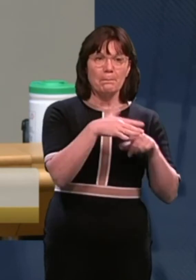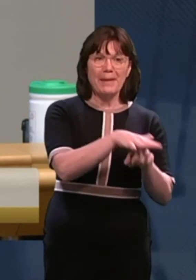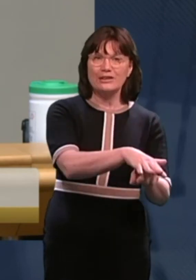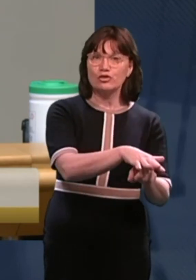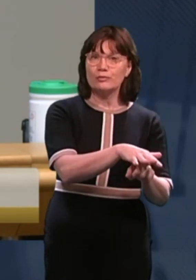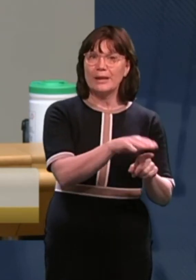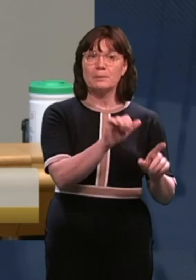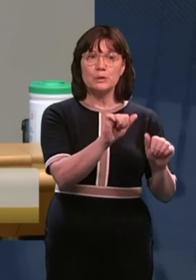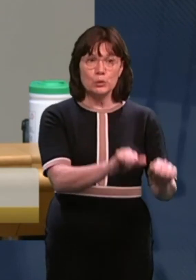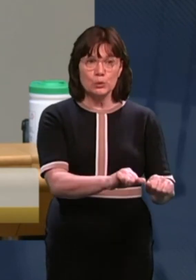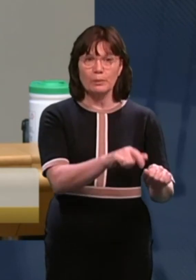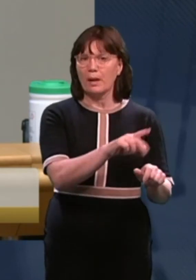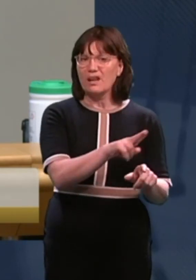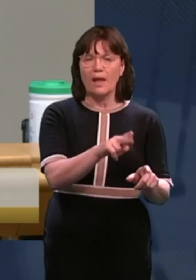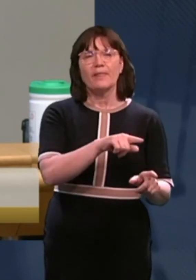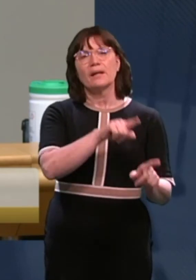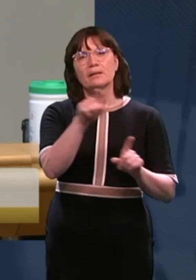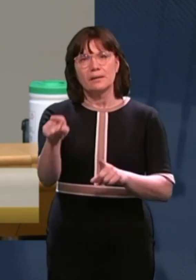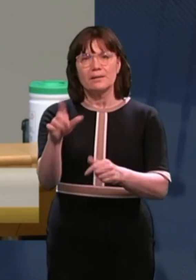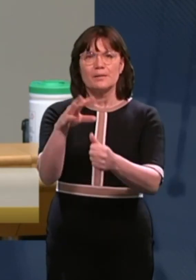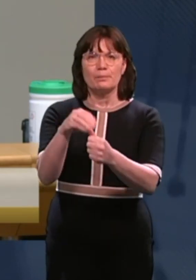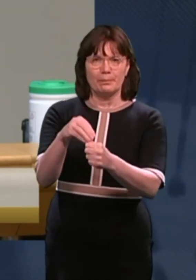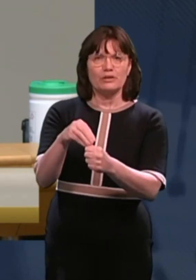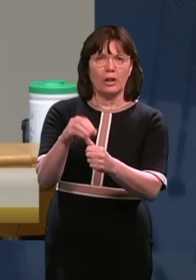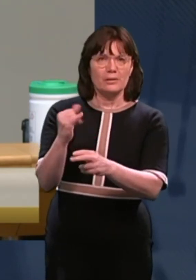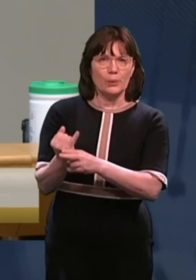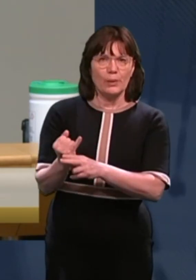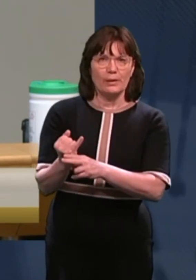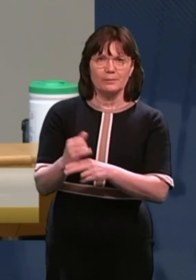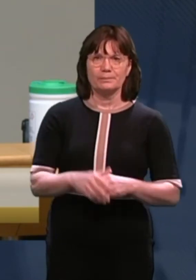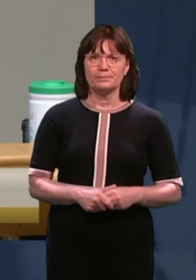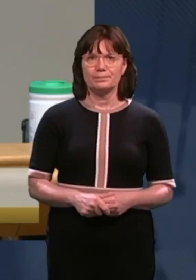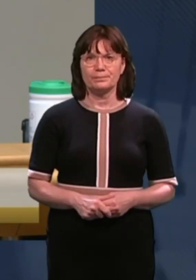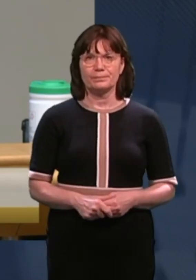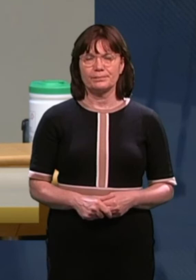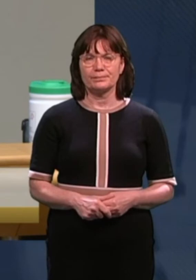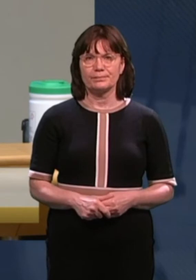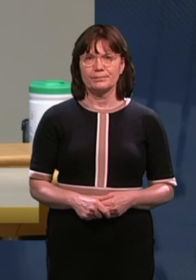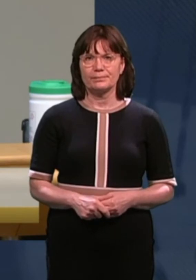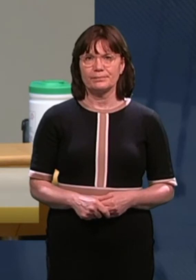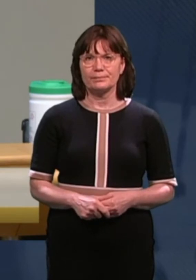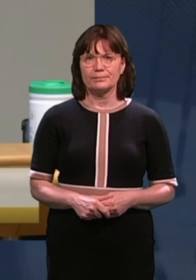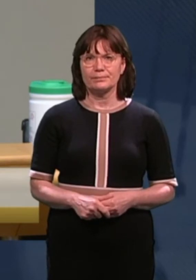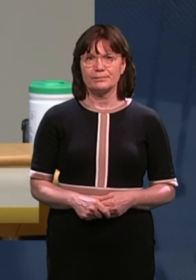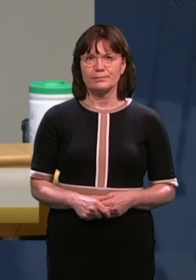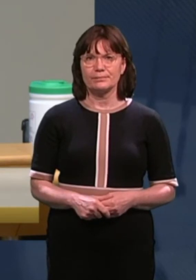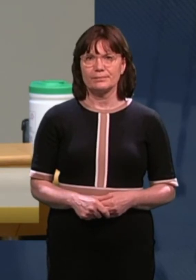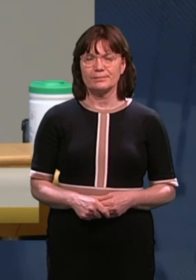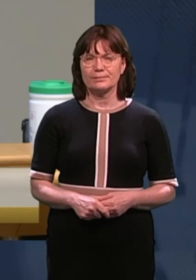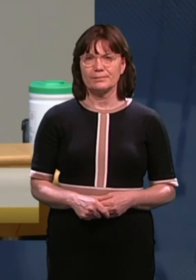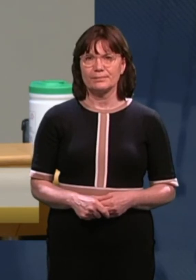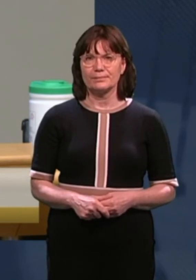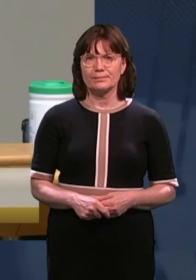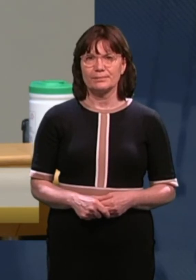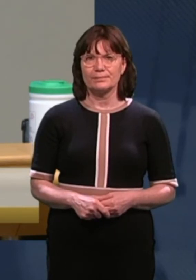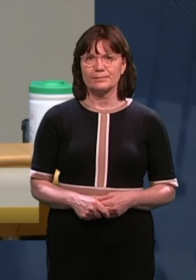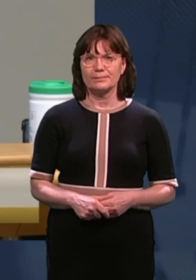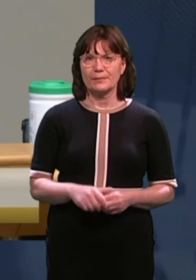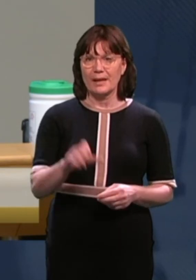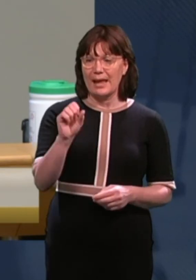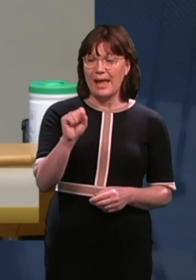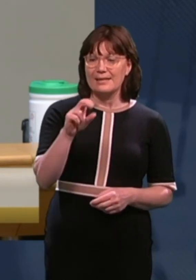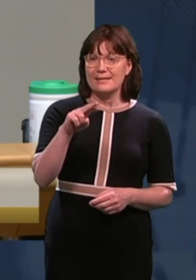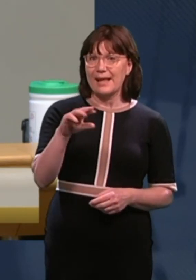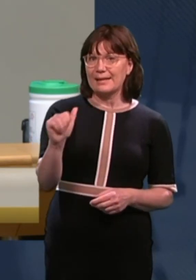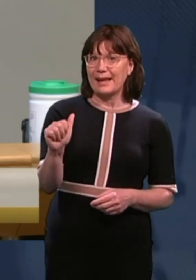needs. They can do it for that type of school. We can certainly do it in the area of special education. Just in terms of S&As, I mean, it's